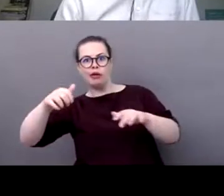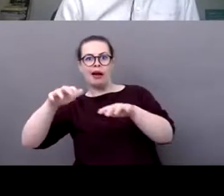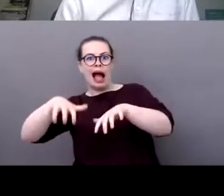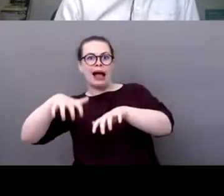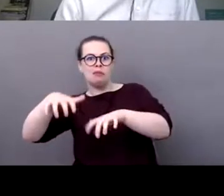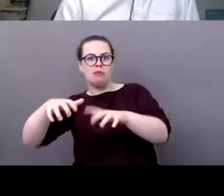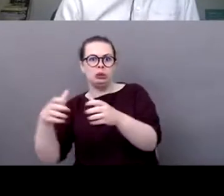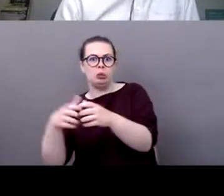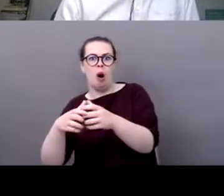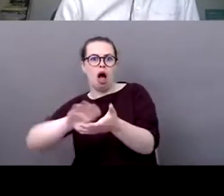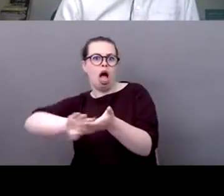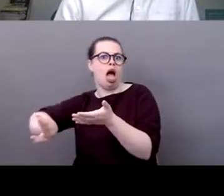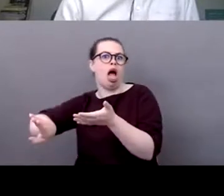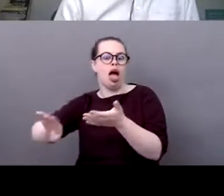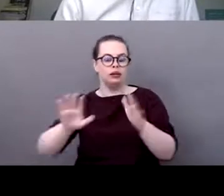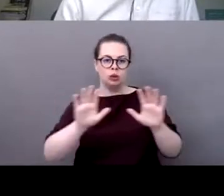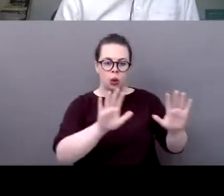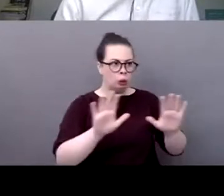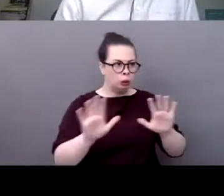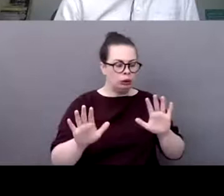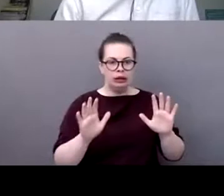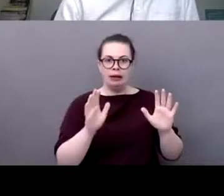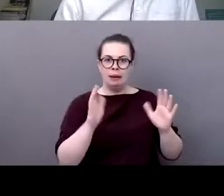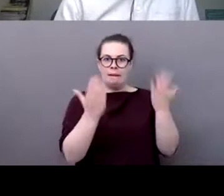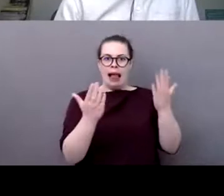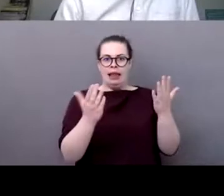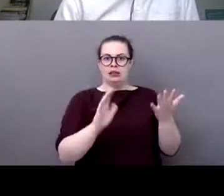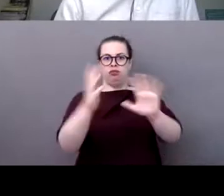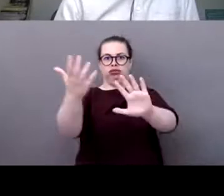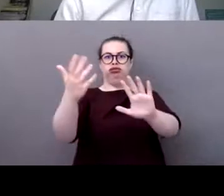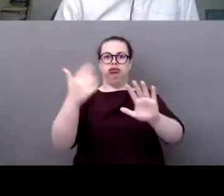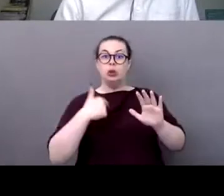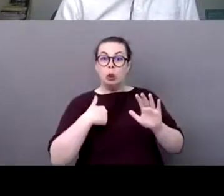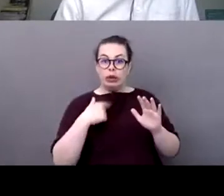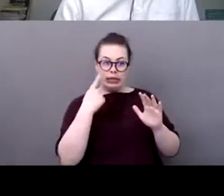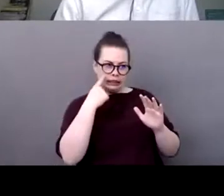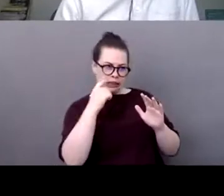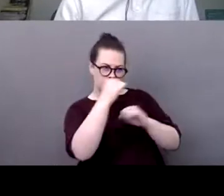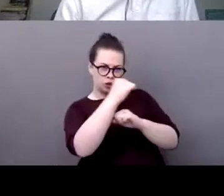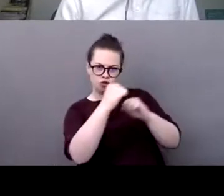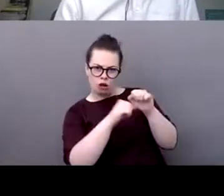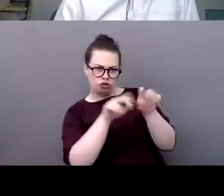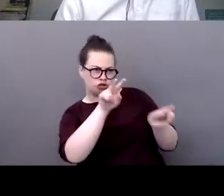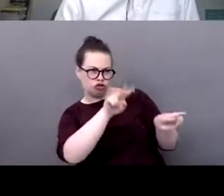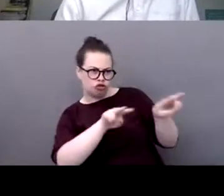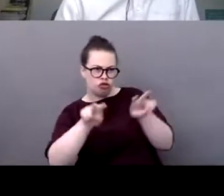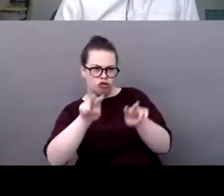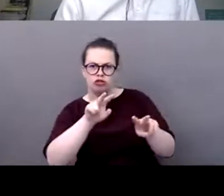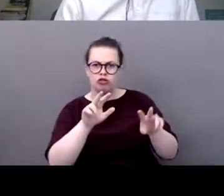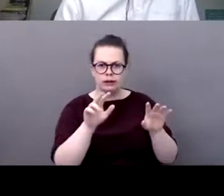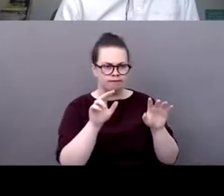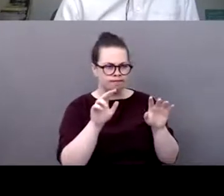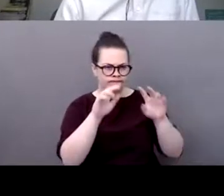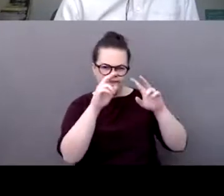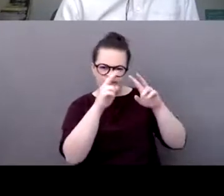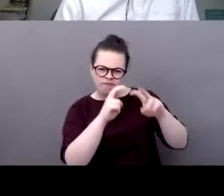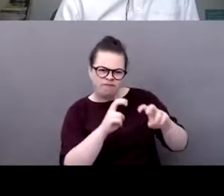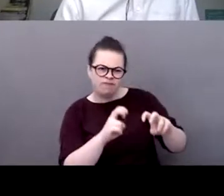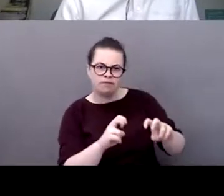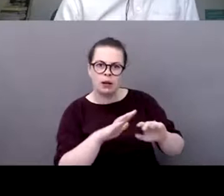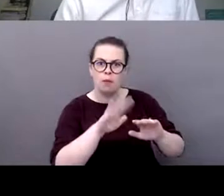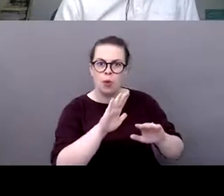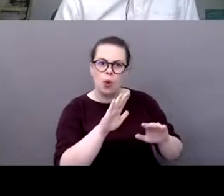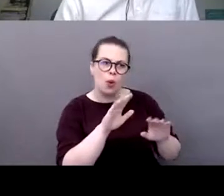for smaller events so we kind of really structured the analysis like this and then went down with the real you know understanding of where